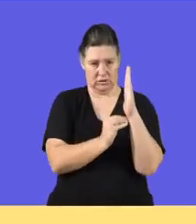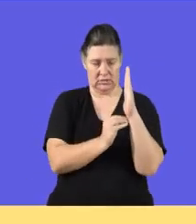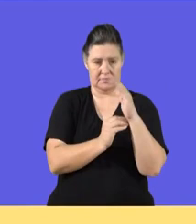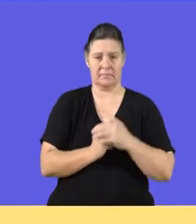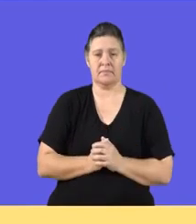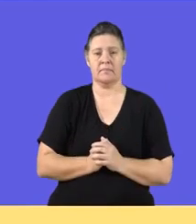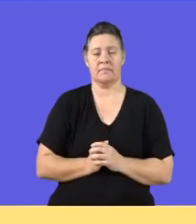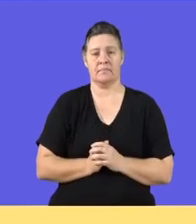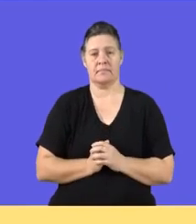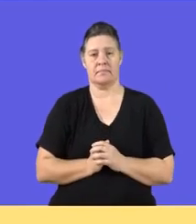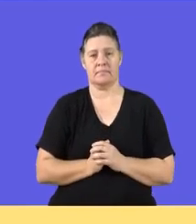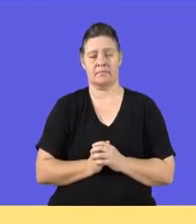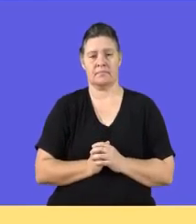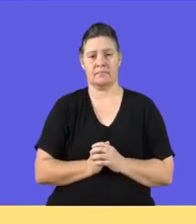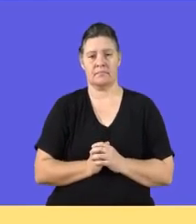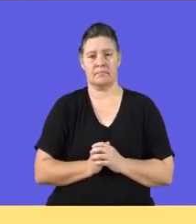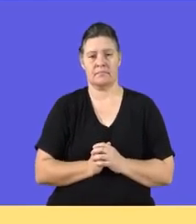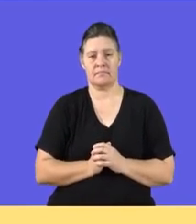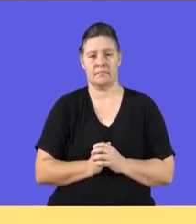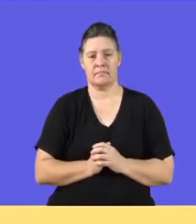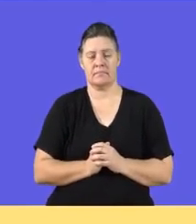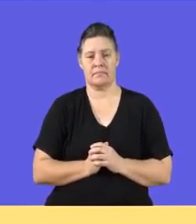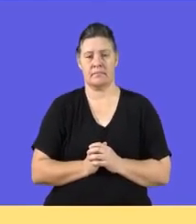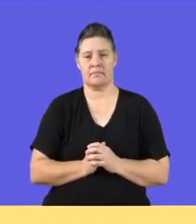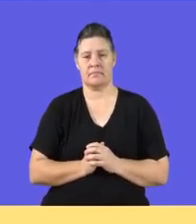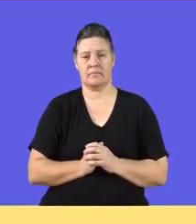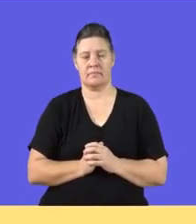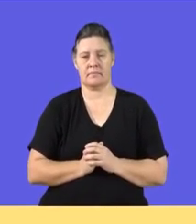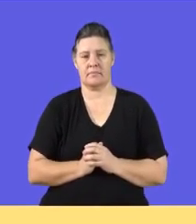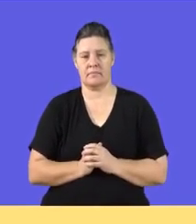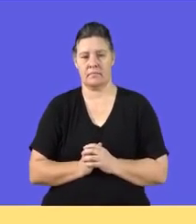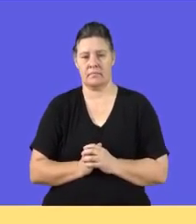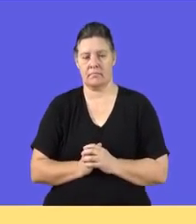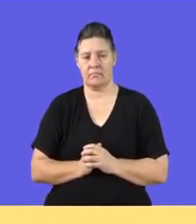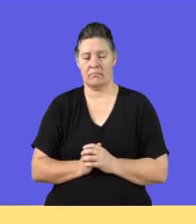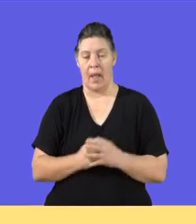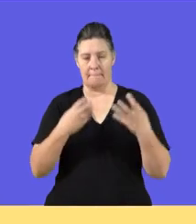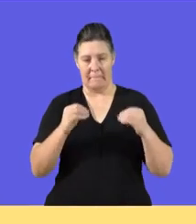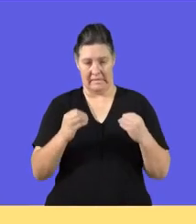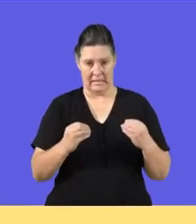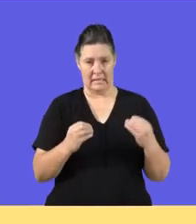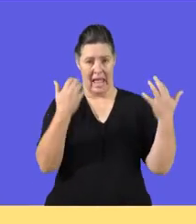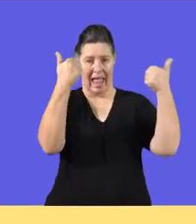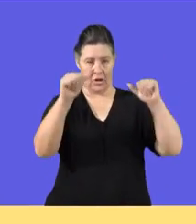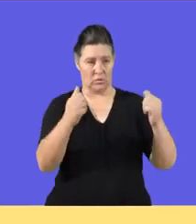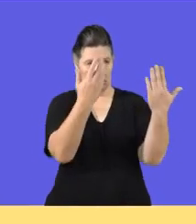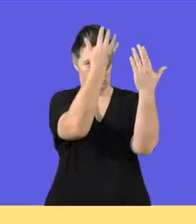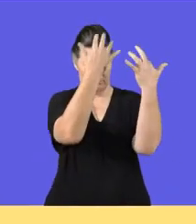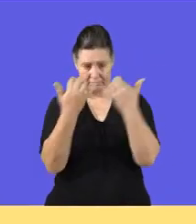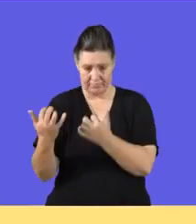The vehicles must be recorded in the business books.